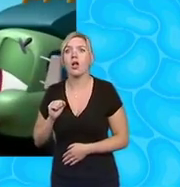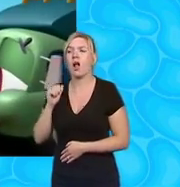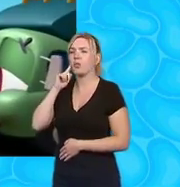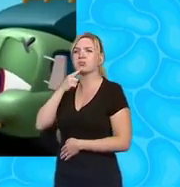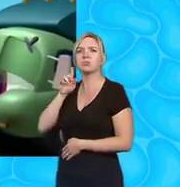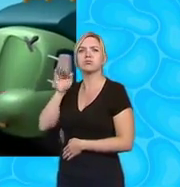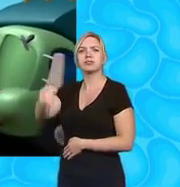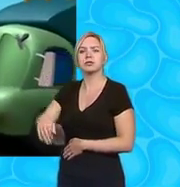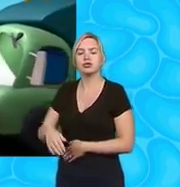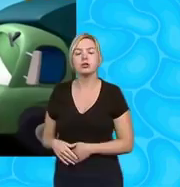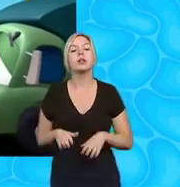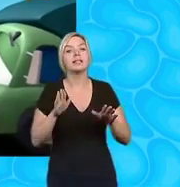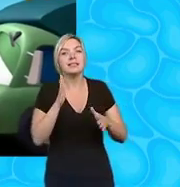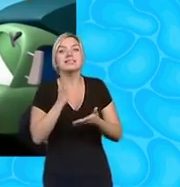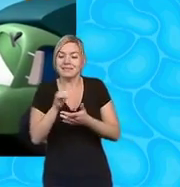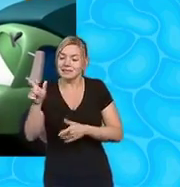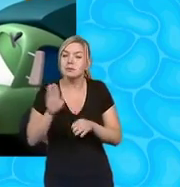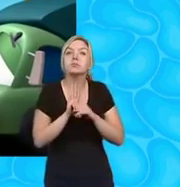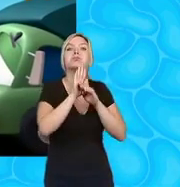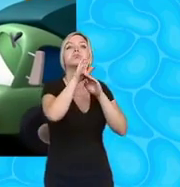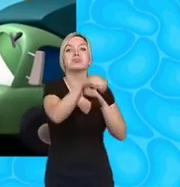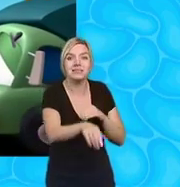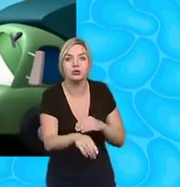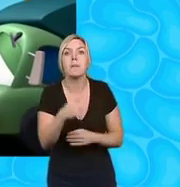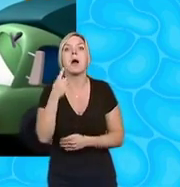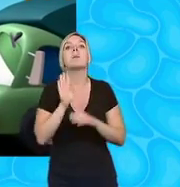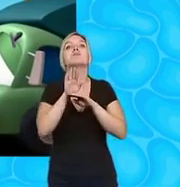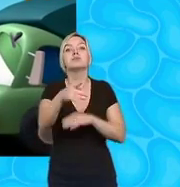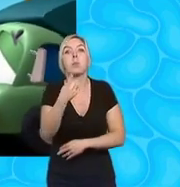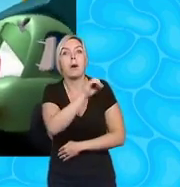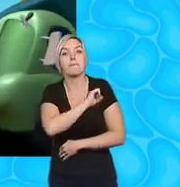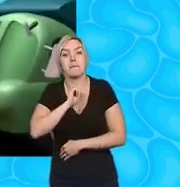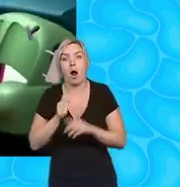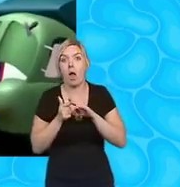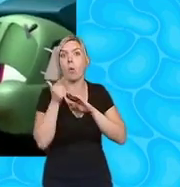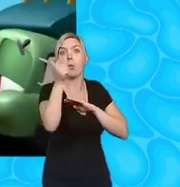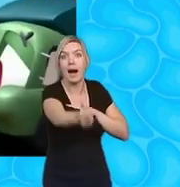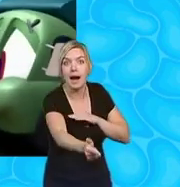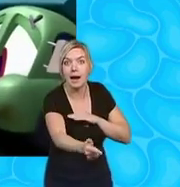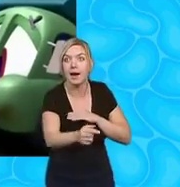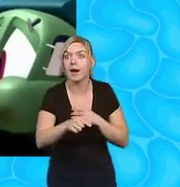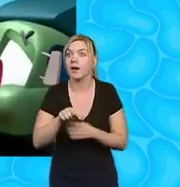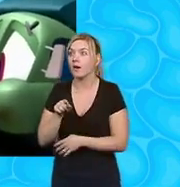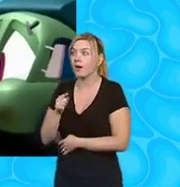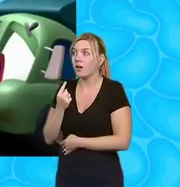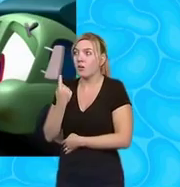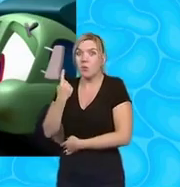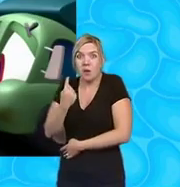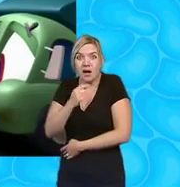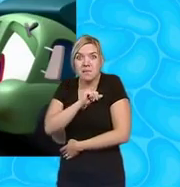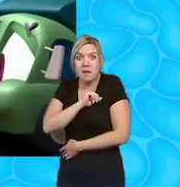bridge it is a bridge and that bridge is one mile away that's just one mile away